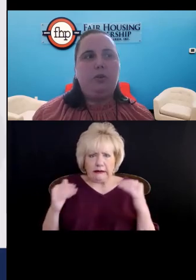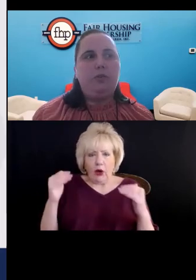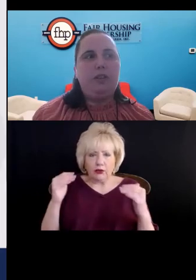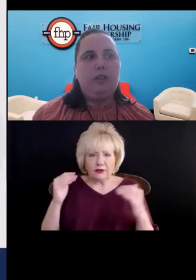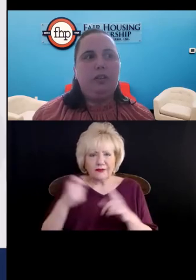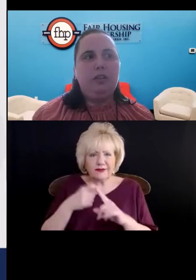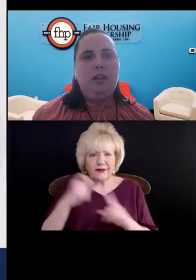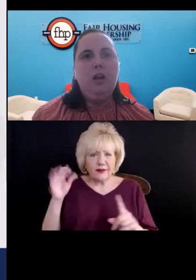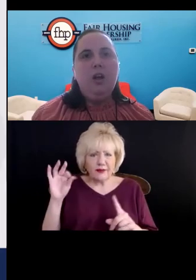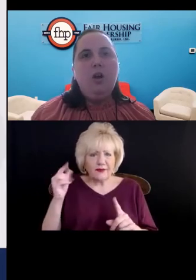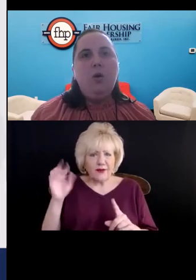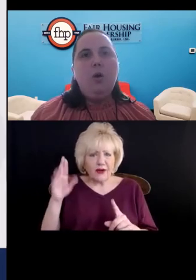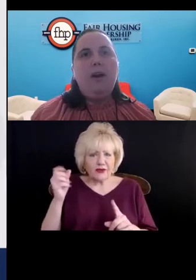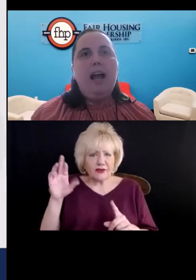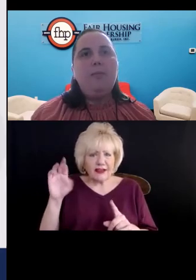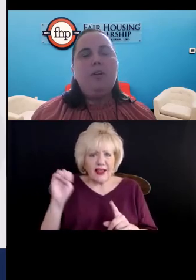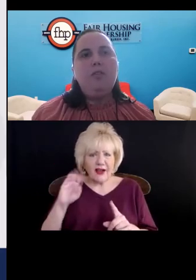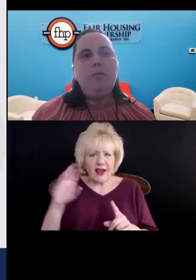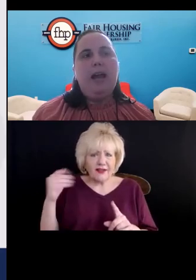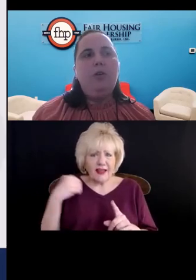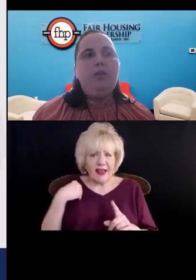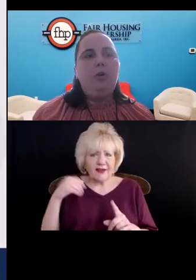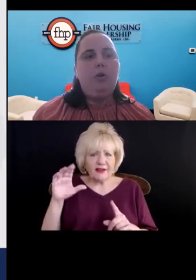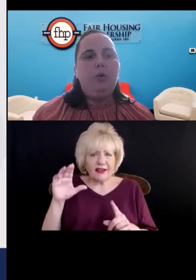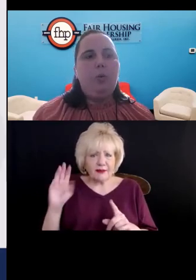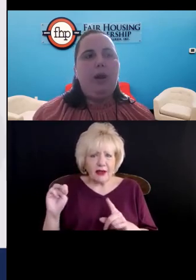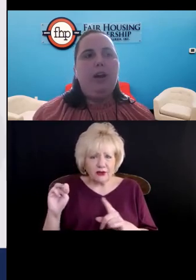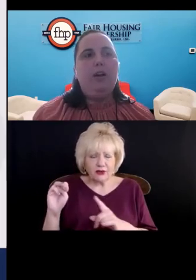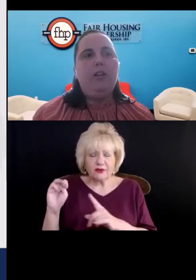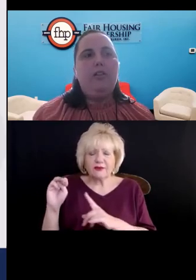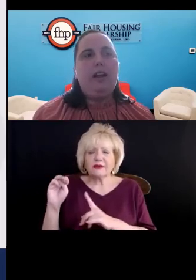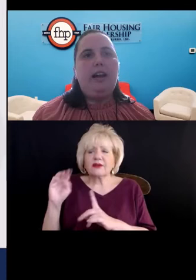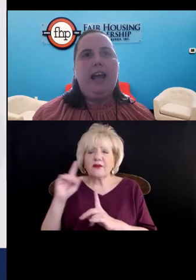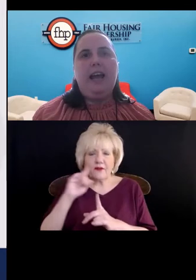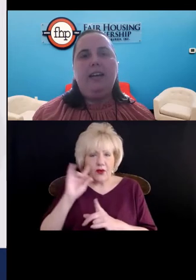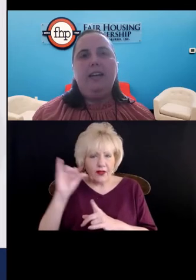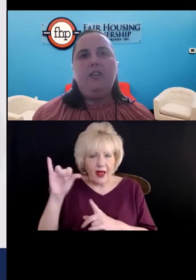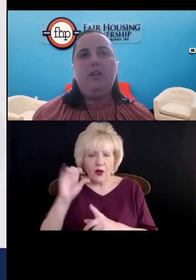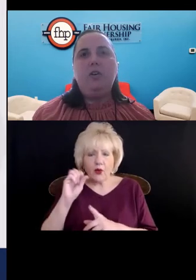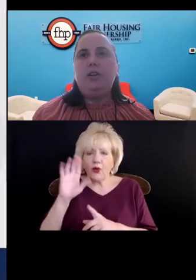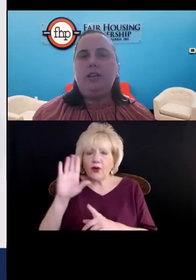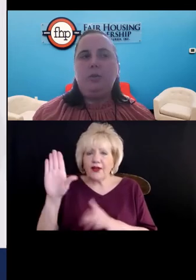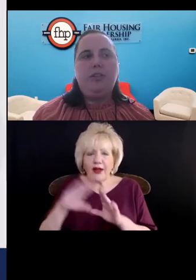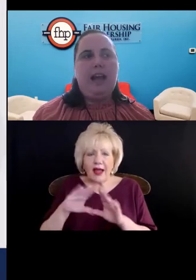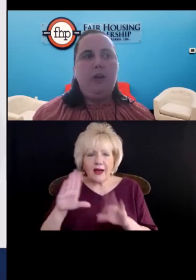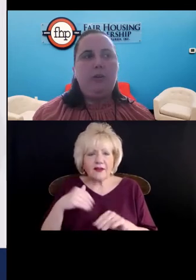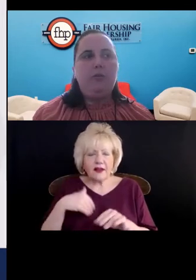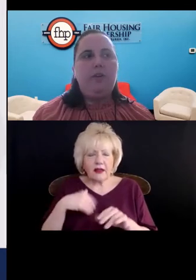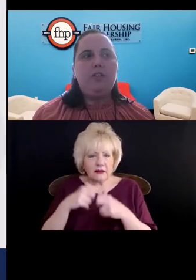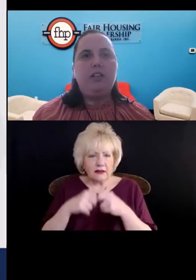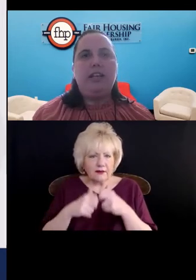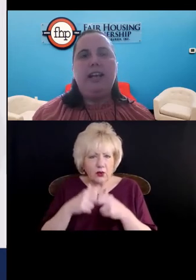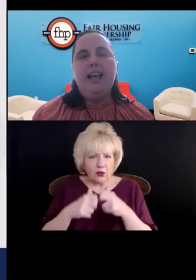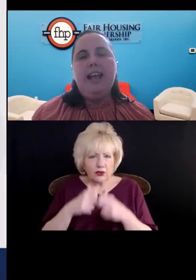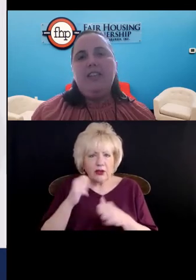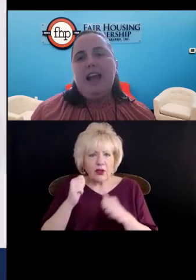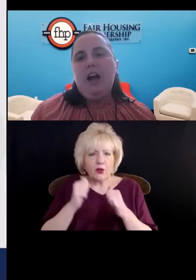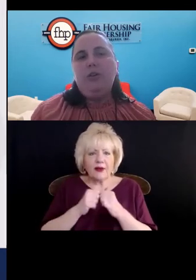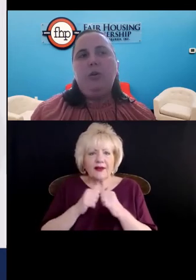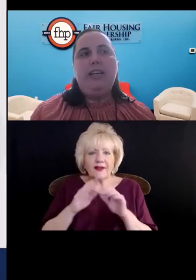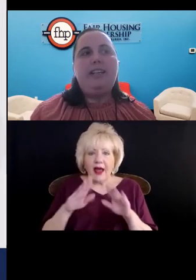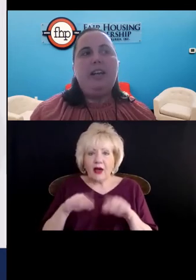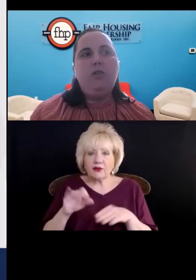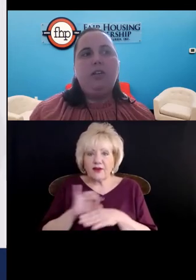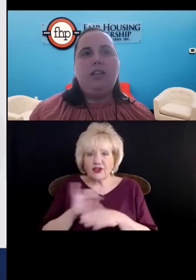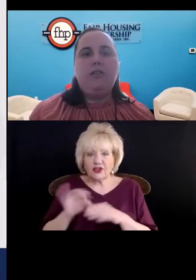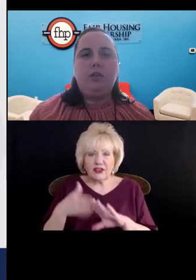through social services or perhaps they're from a household where they had difficulties with the household functioning and